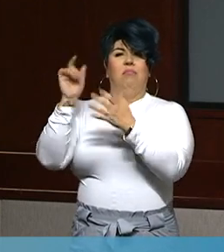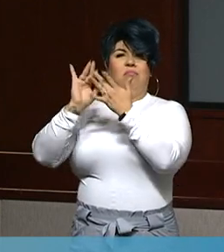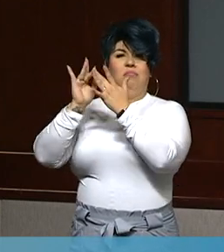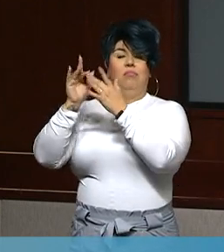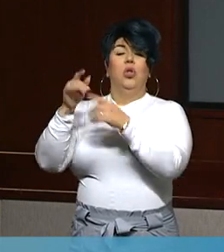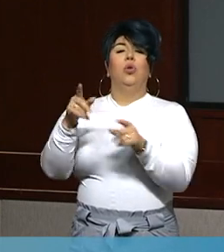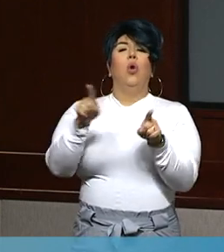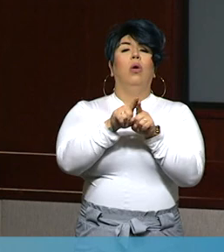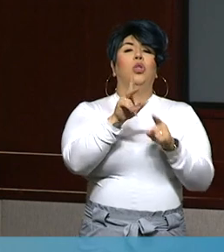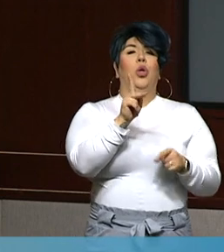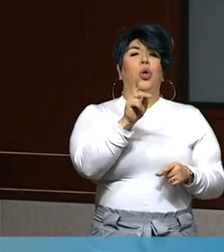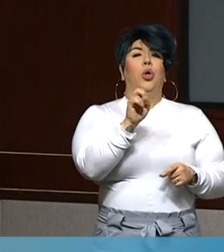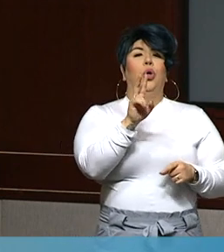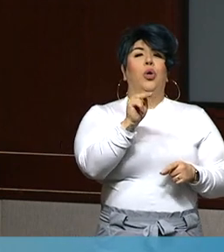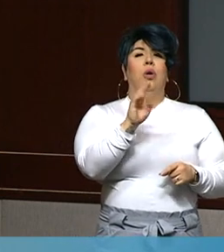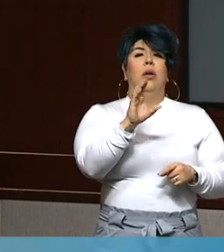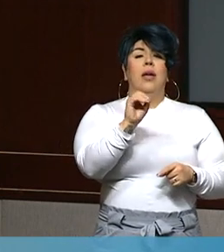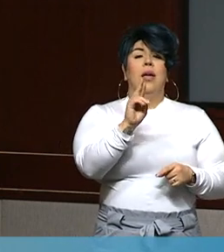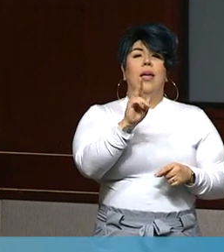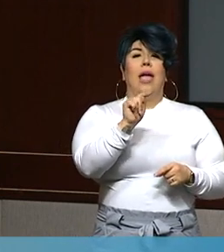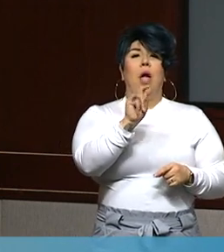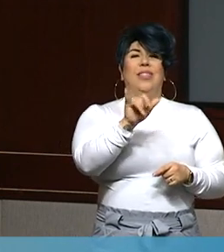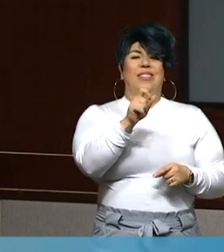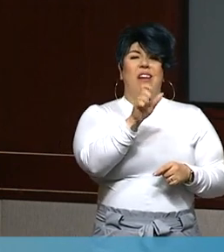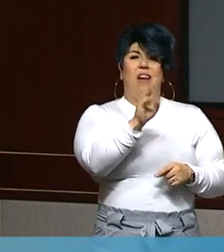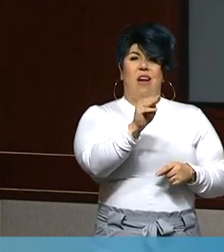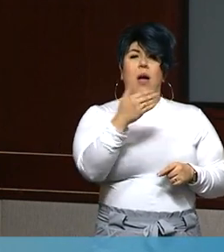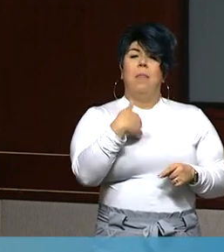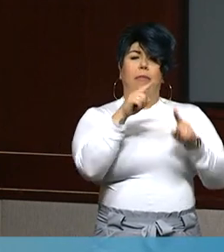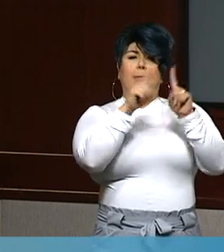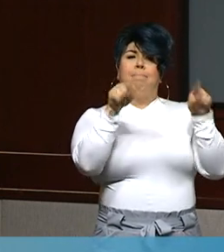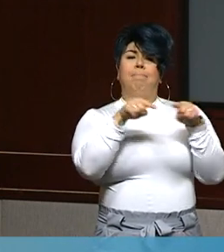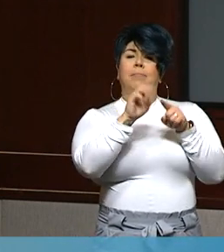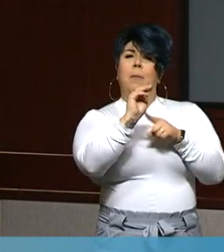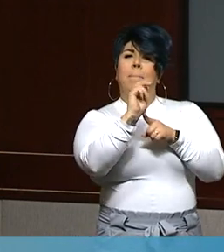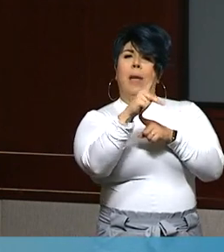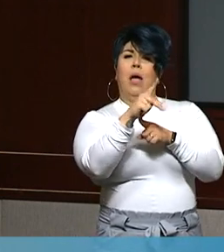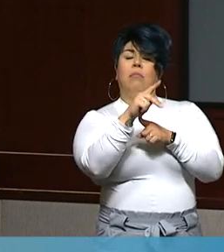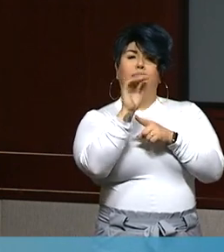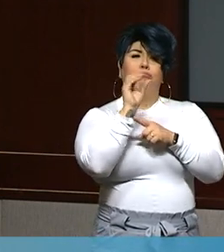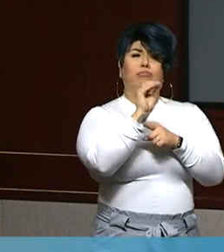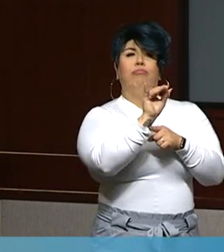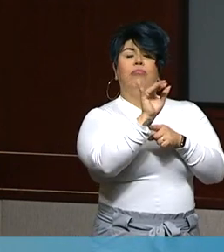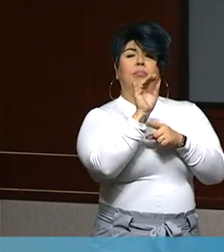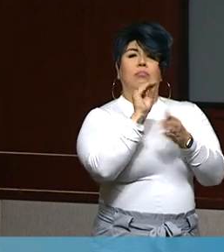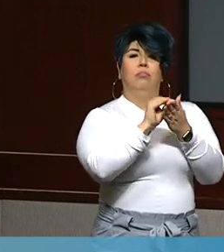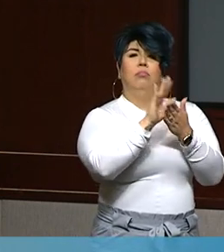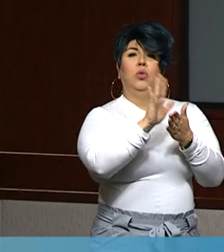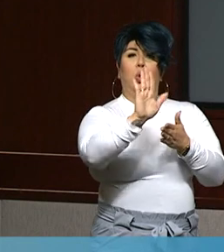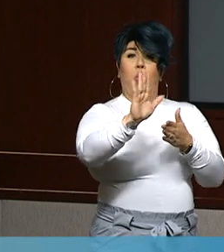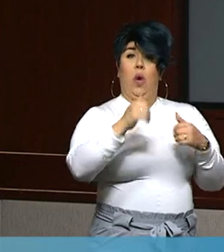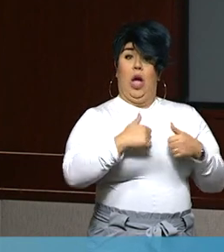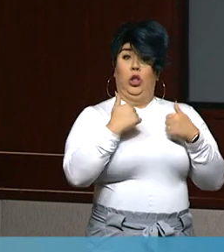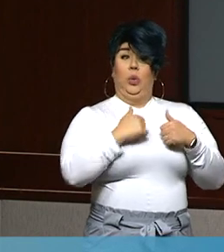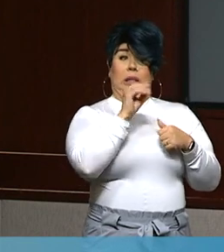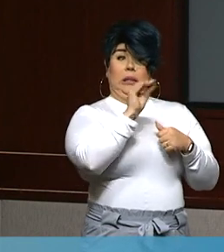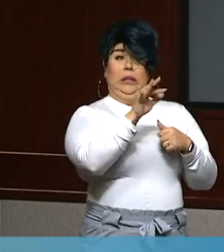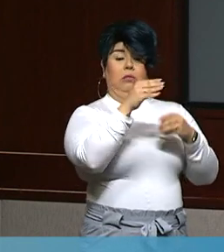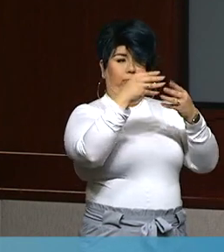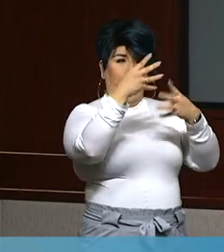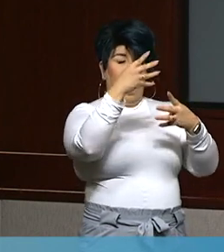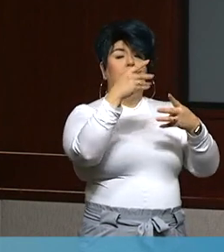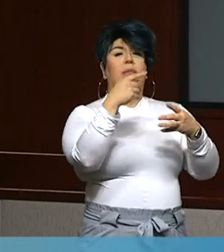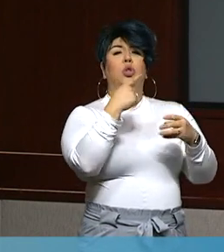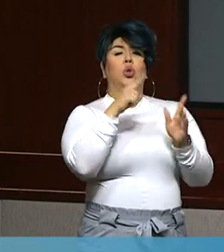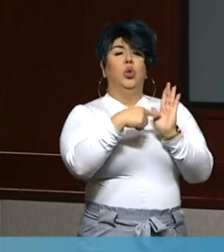front that will link to an interactive map where you can enter your address if you're on a desktop version and it will give you the